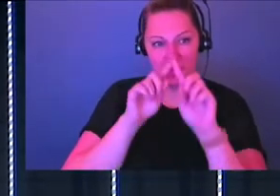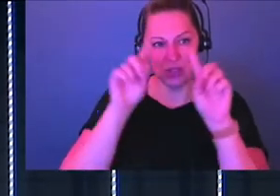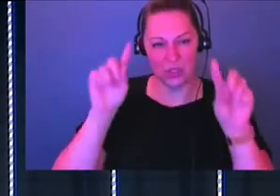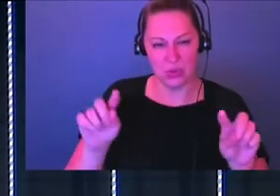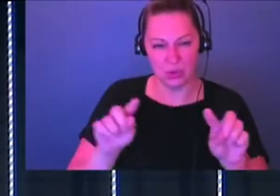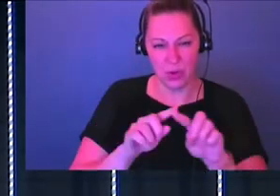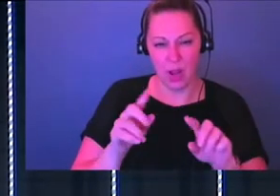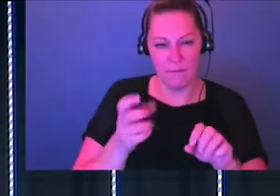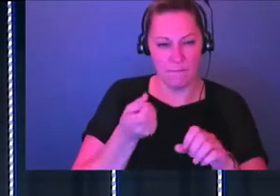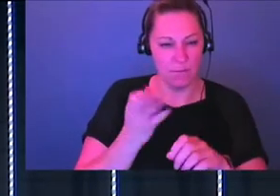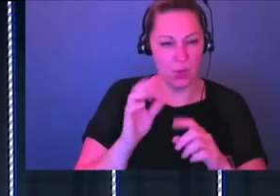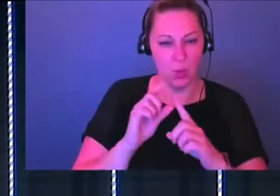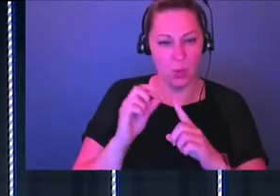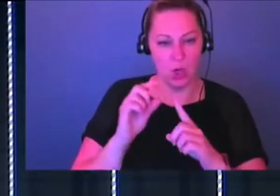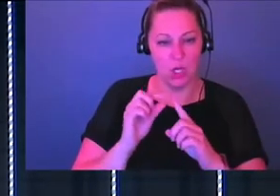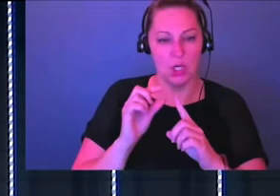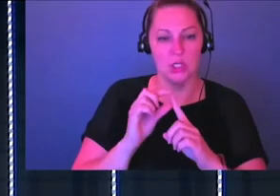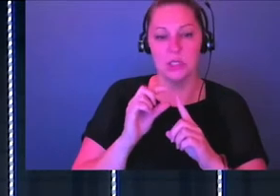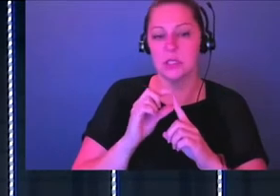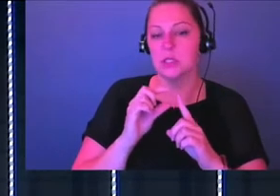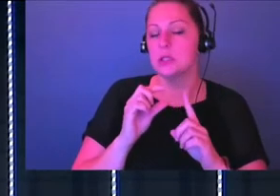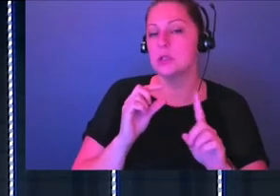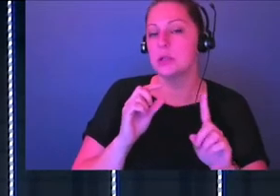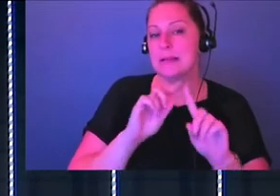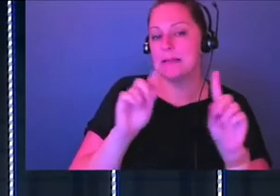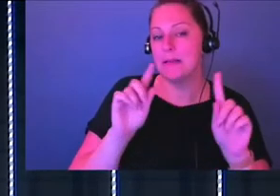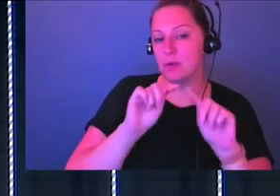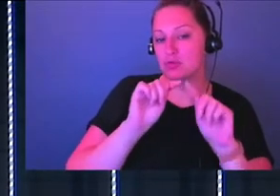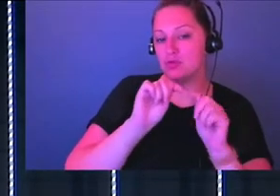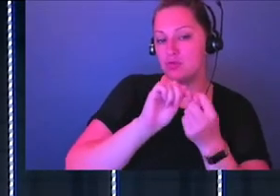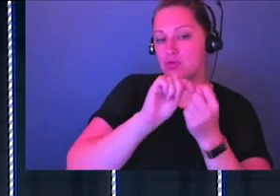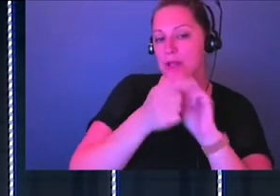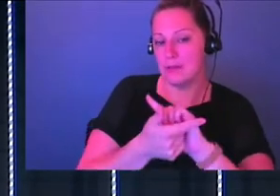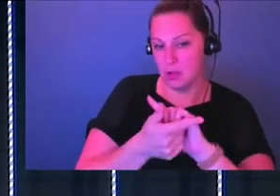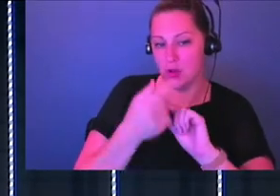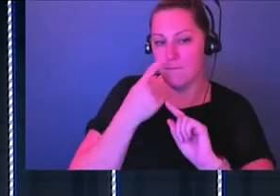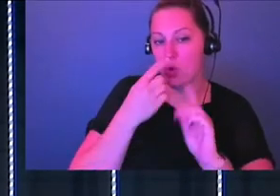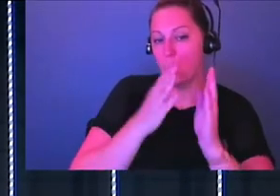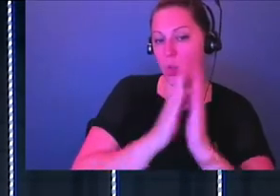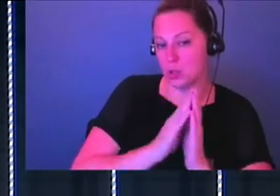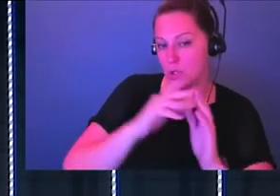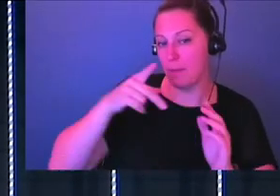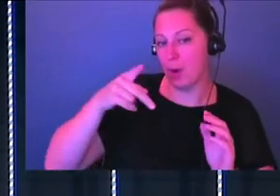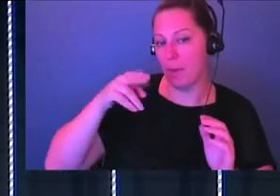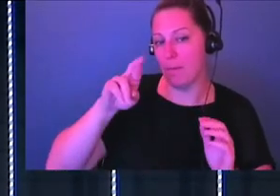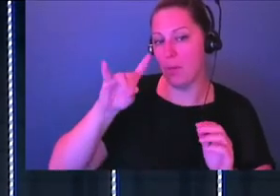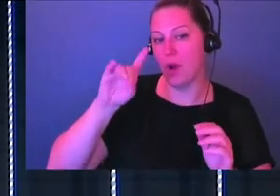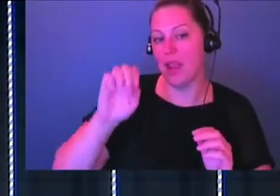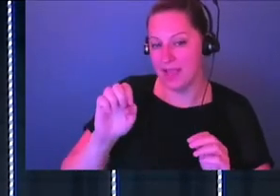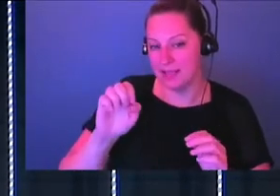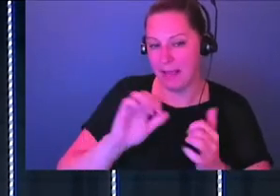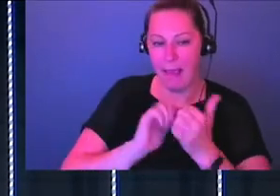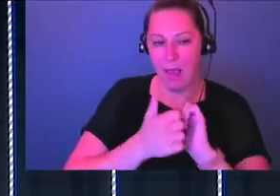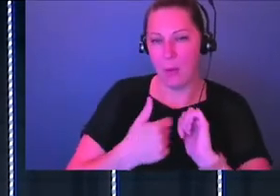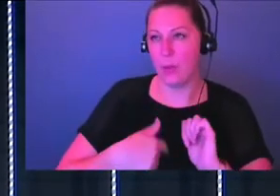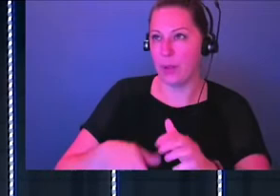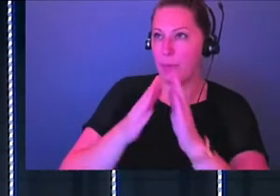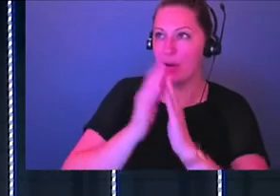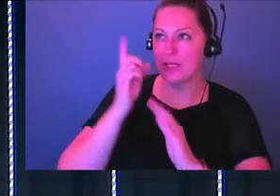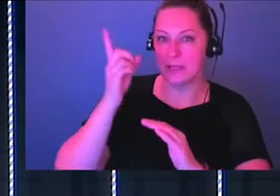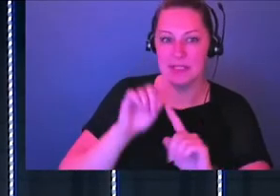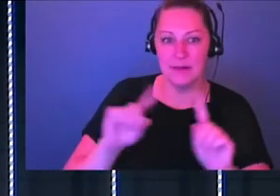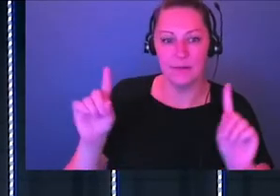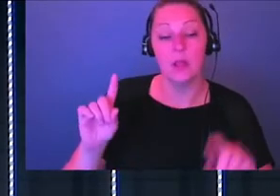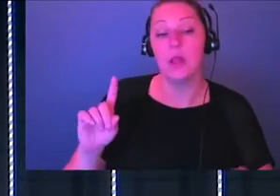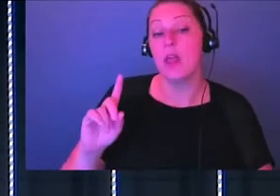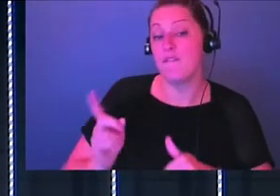words. And these words are different translations of the word worship and praise, okay? How we can praise God differently and what that looks like. And so the first